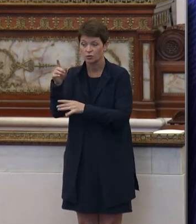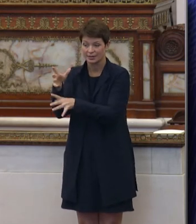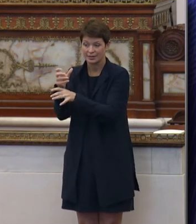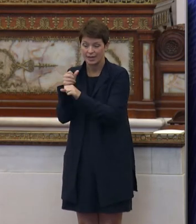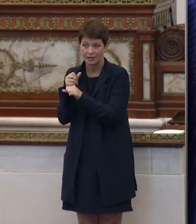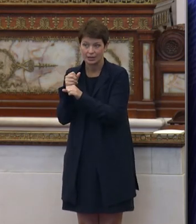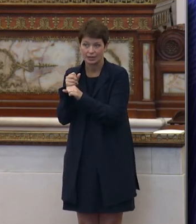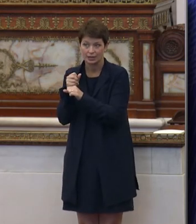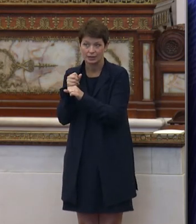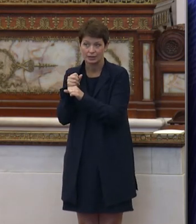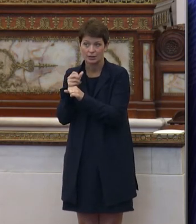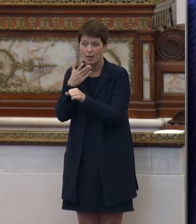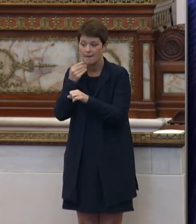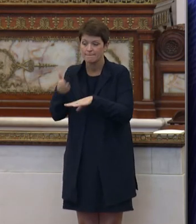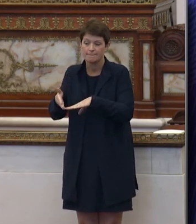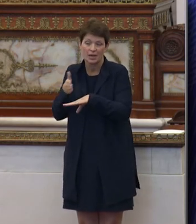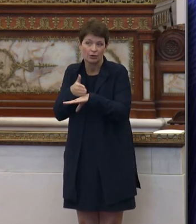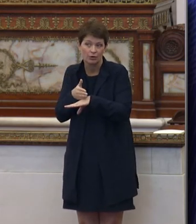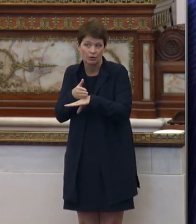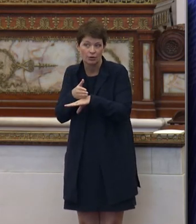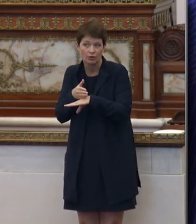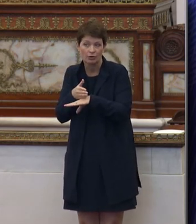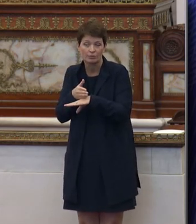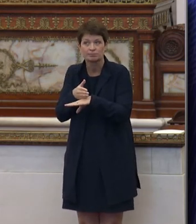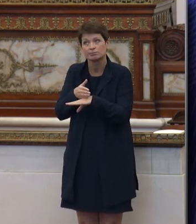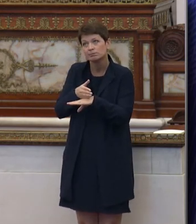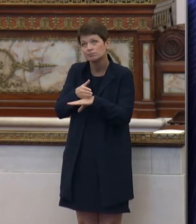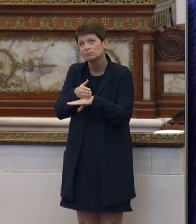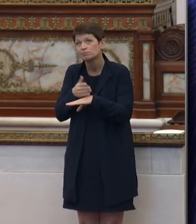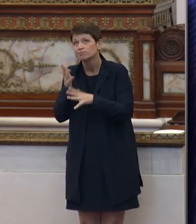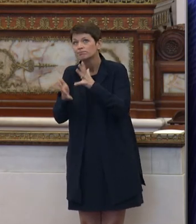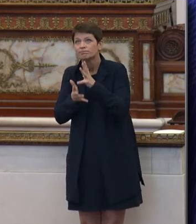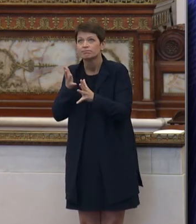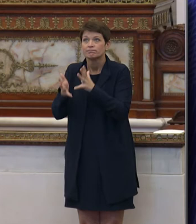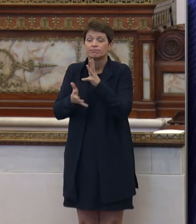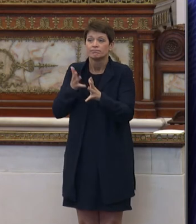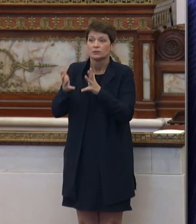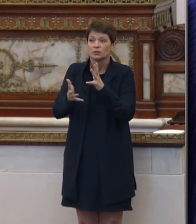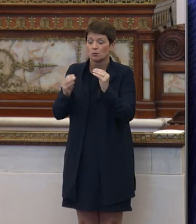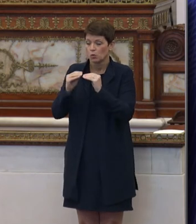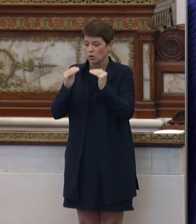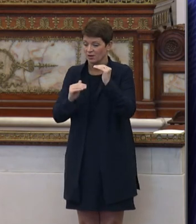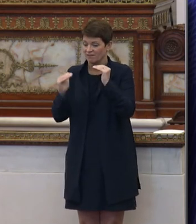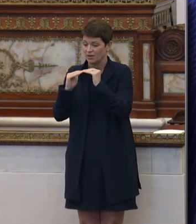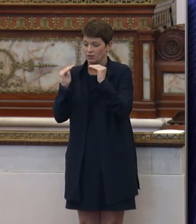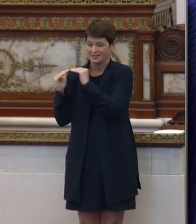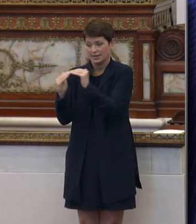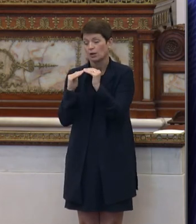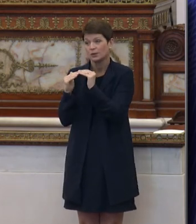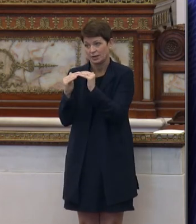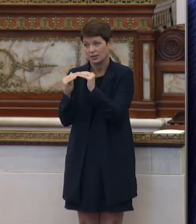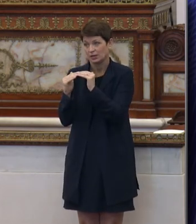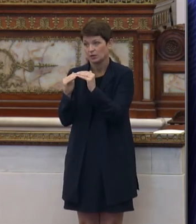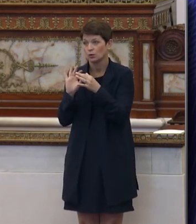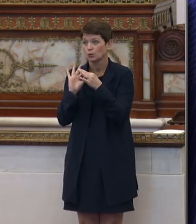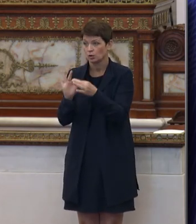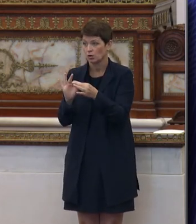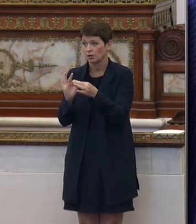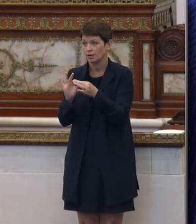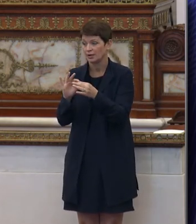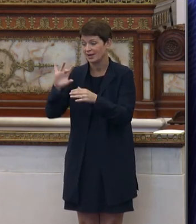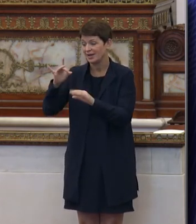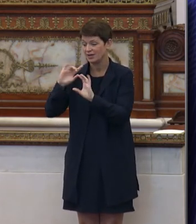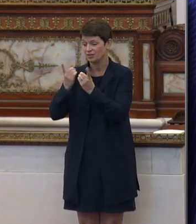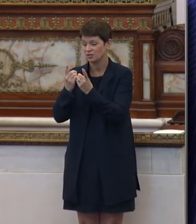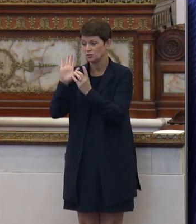better to receive a level of fairness and equity in terms of what the 8th